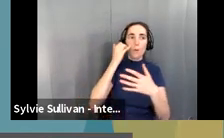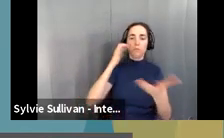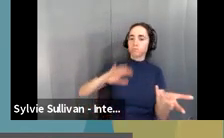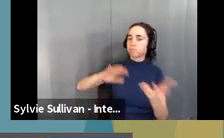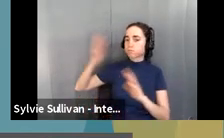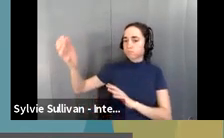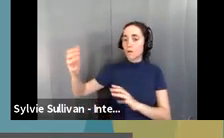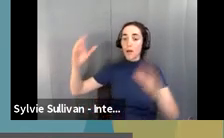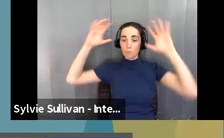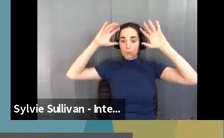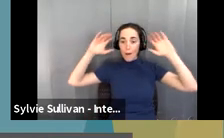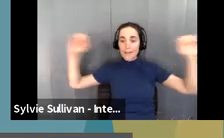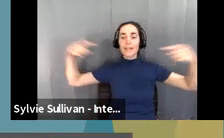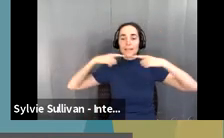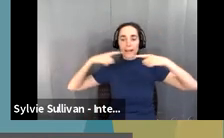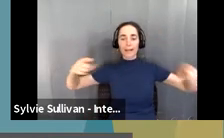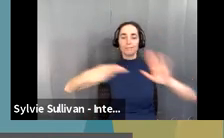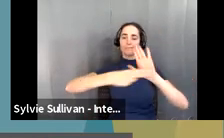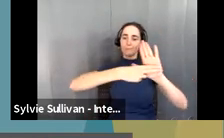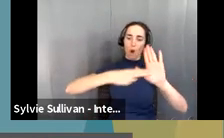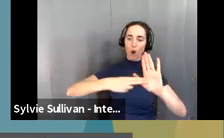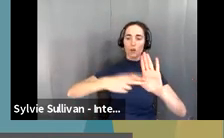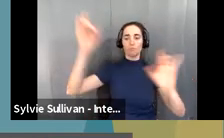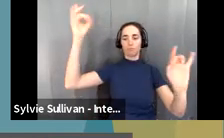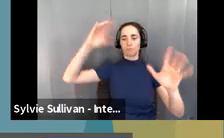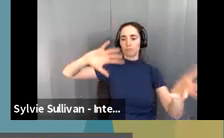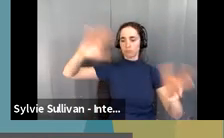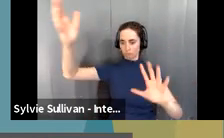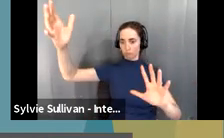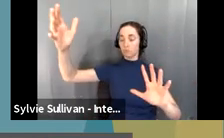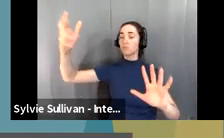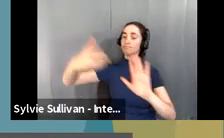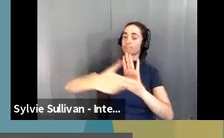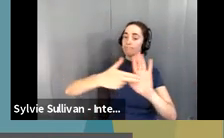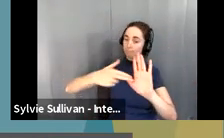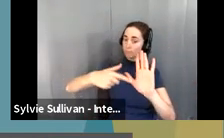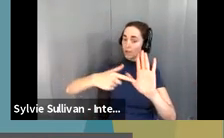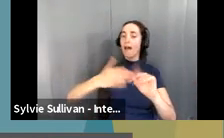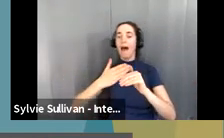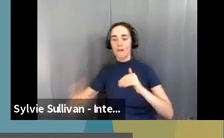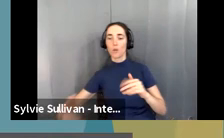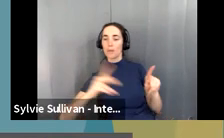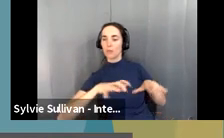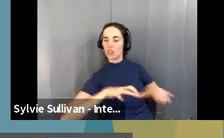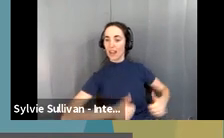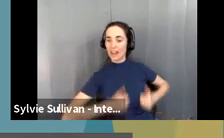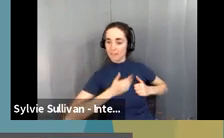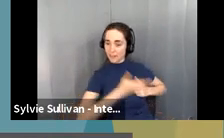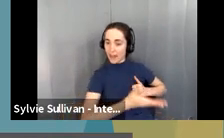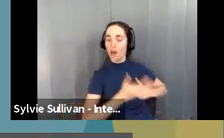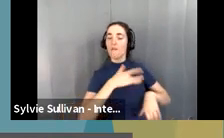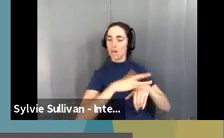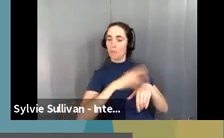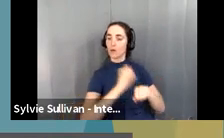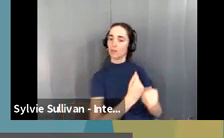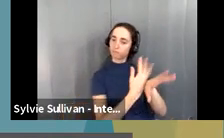presidentially declared disaster. As you know, we've had several of those in the past year, uh, 18 months. Um, and